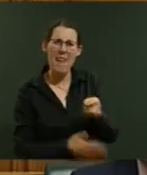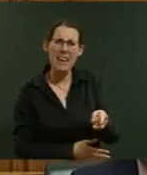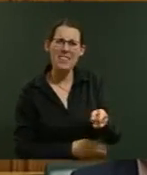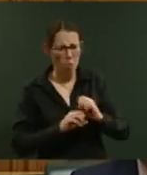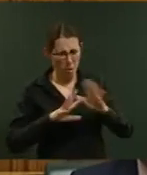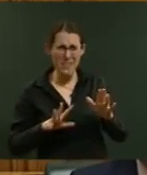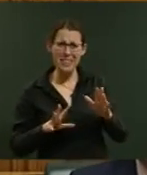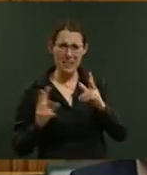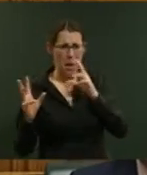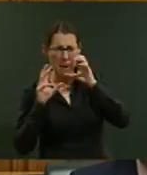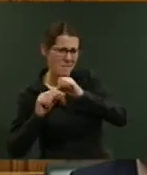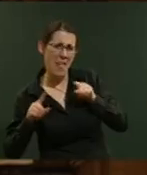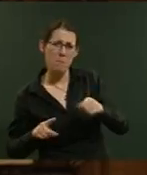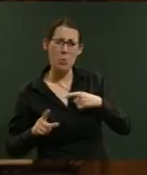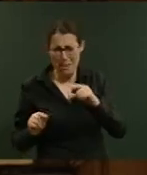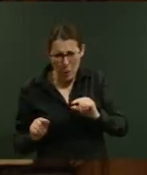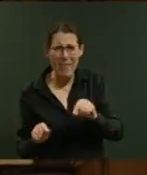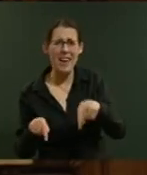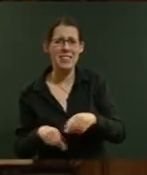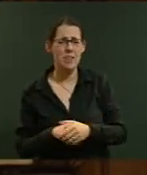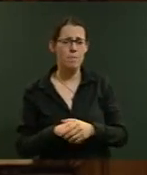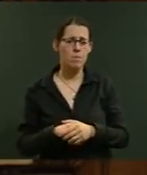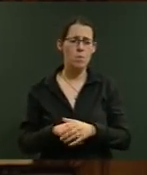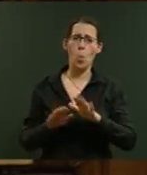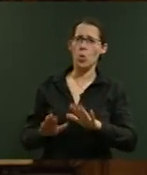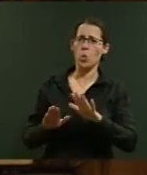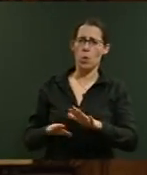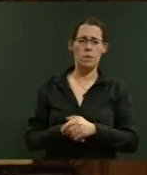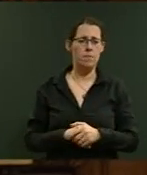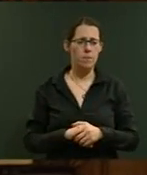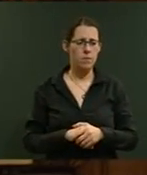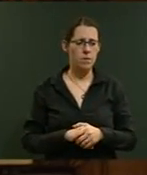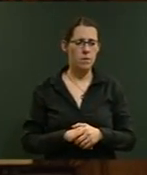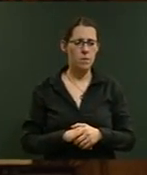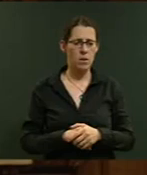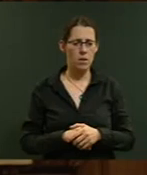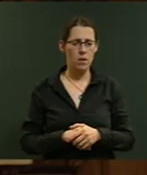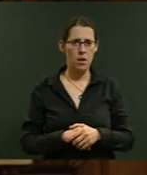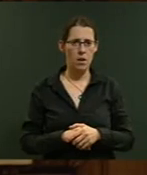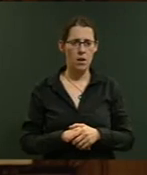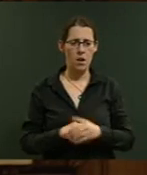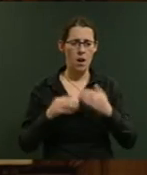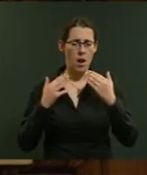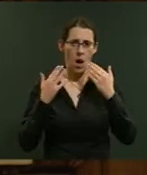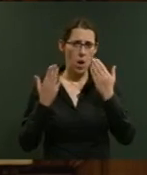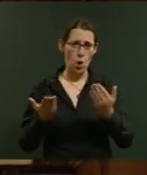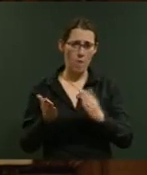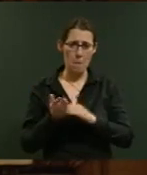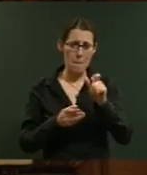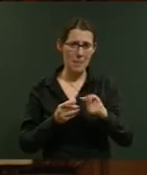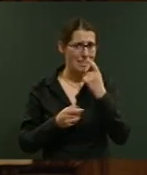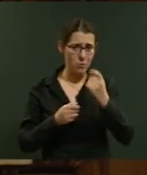because it's what they're doing. Order. Order. I mean, I don't know if the member's sort of serious in his approach.